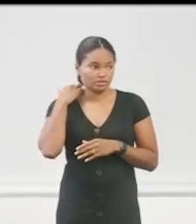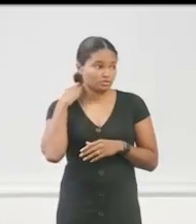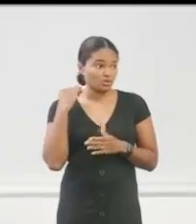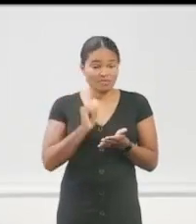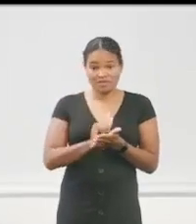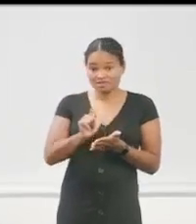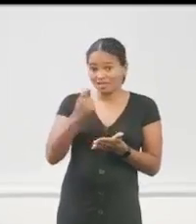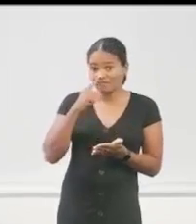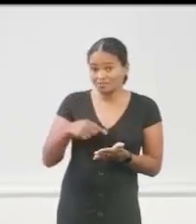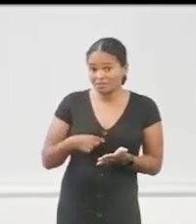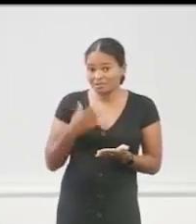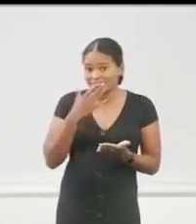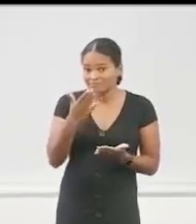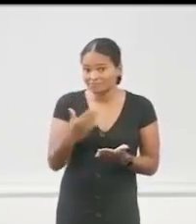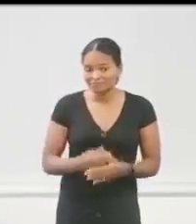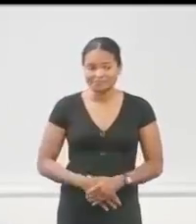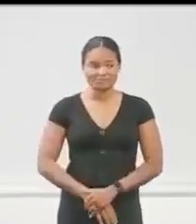I have. Thank you. Thank you, Bruce.